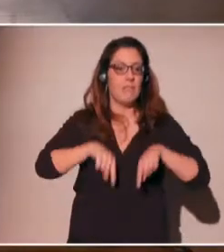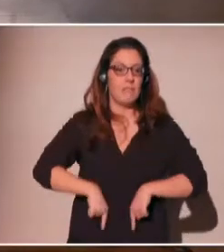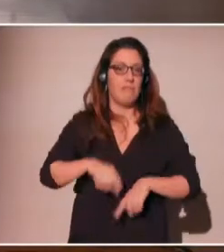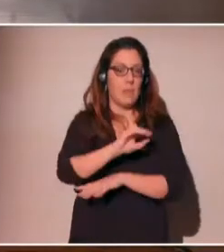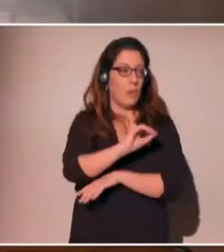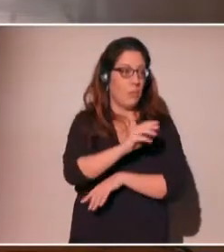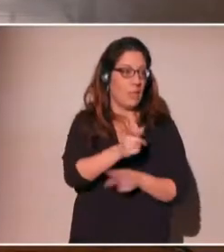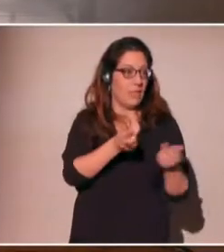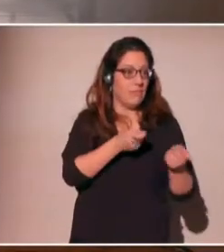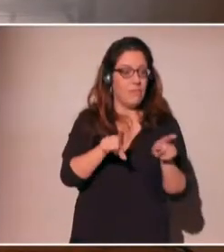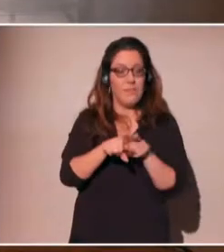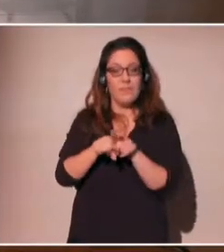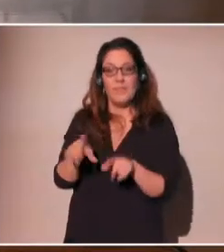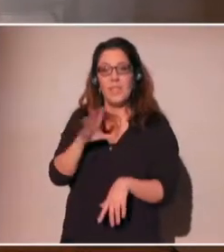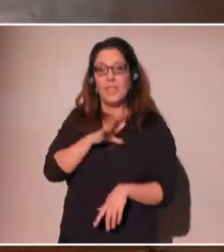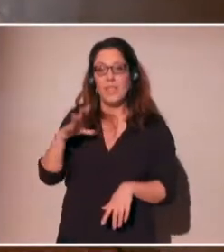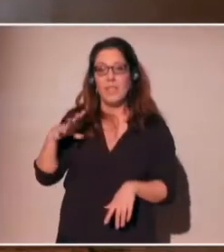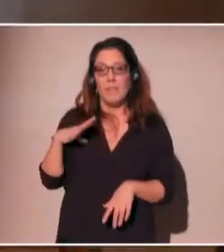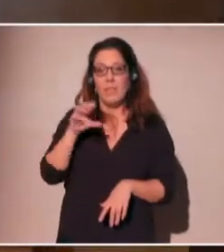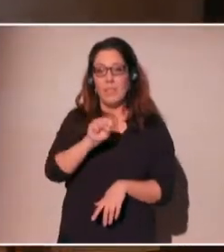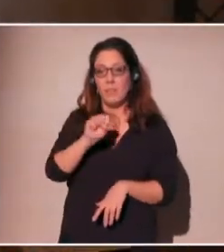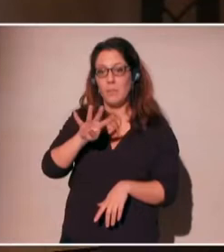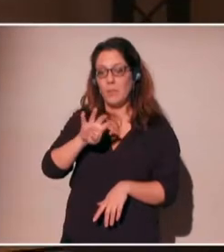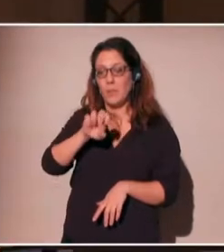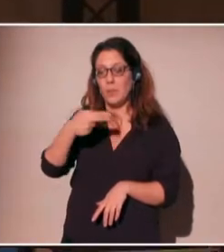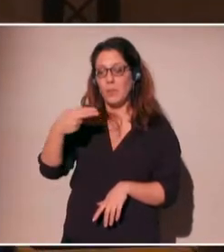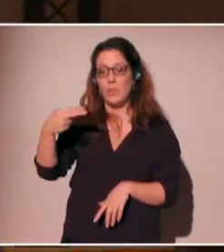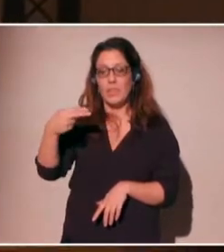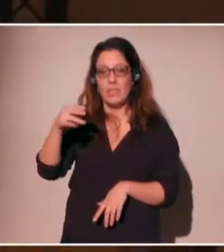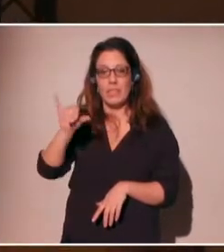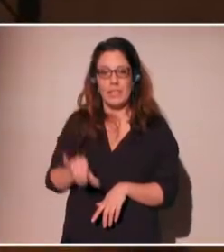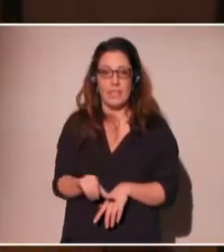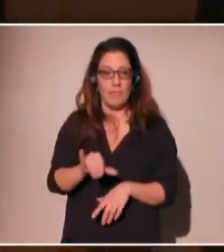Digital Affairs, and Professor Latanya Sweeney. Please come up.